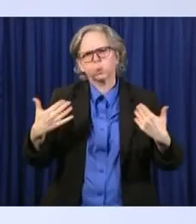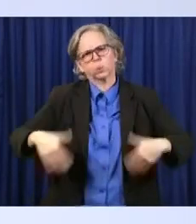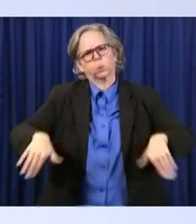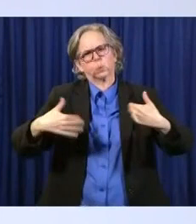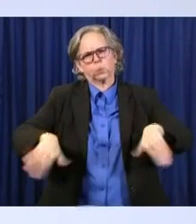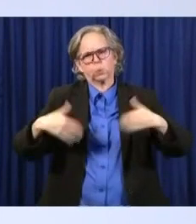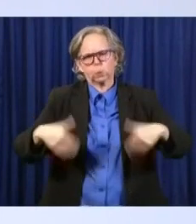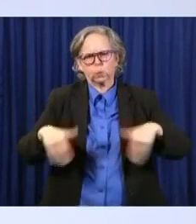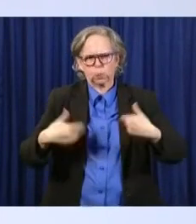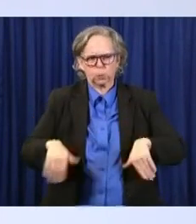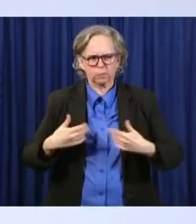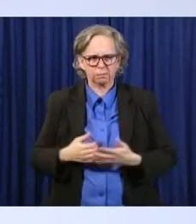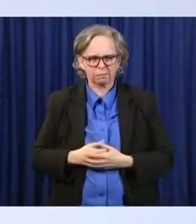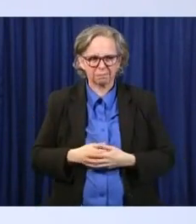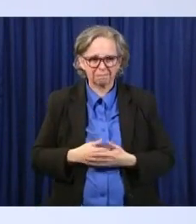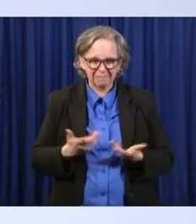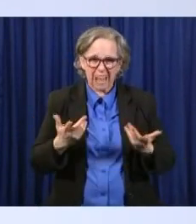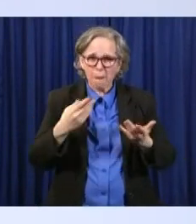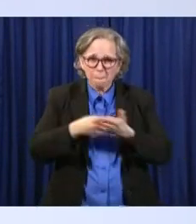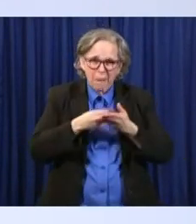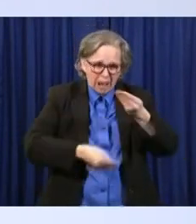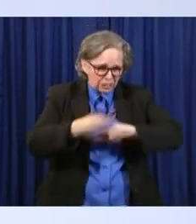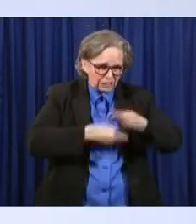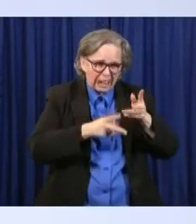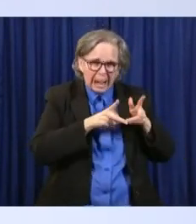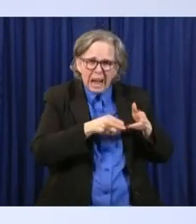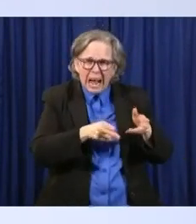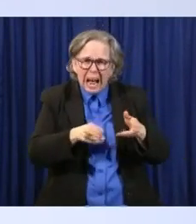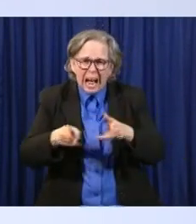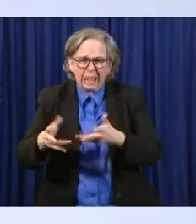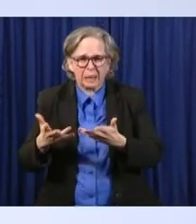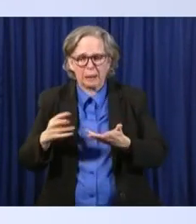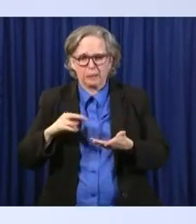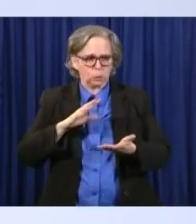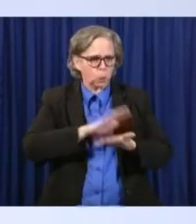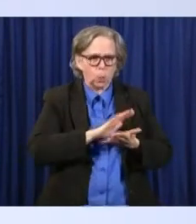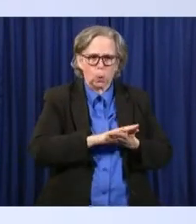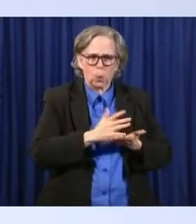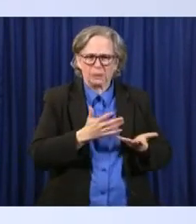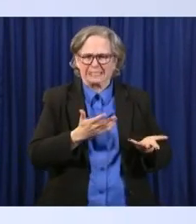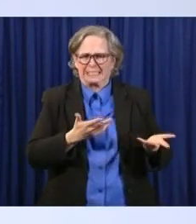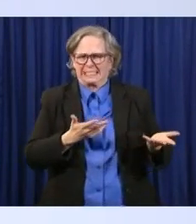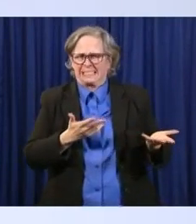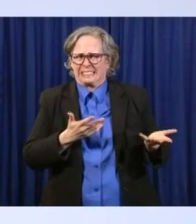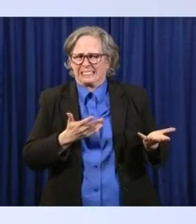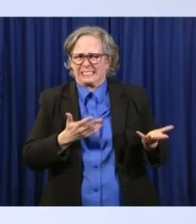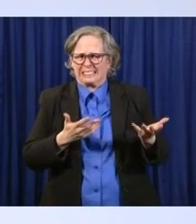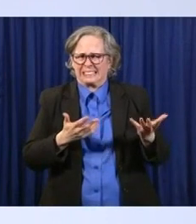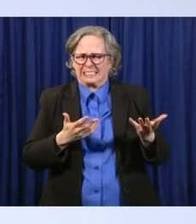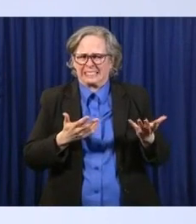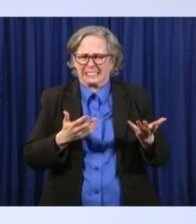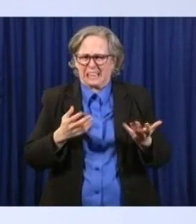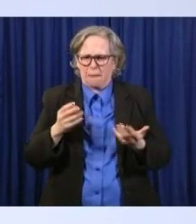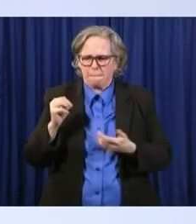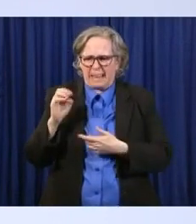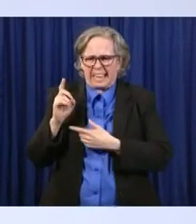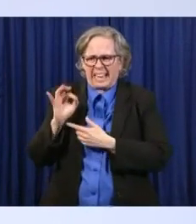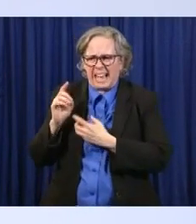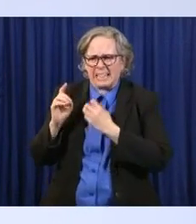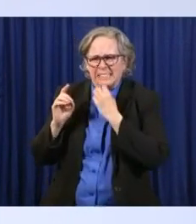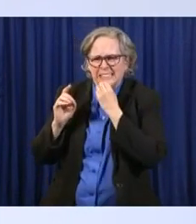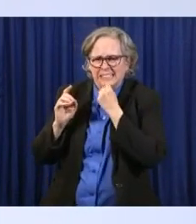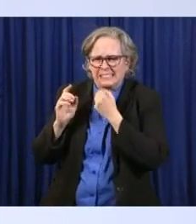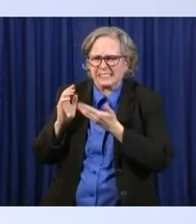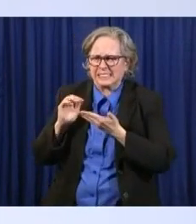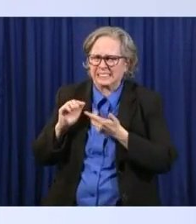the things that we dread cutting them from, schools, Medicaid providers, and the like,